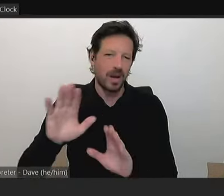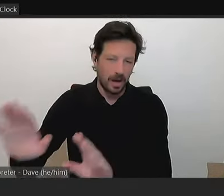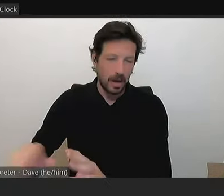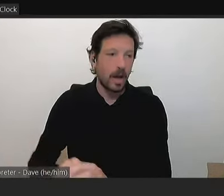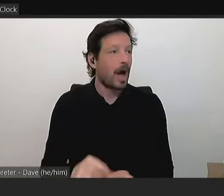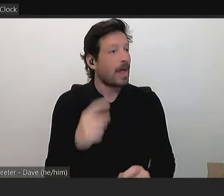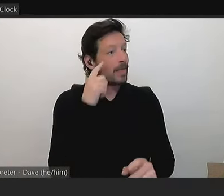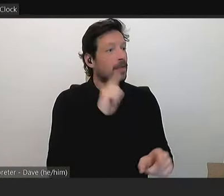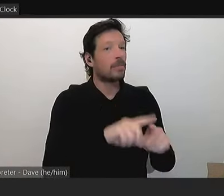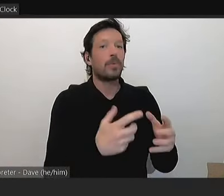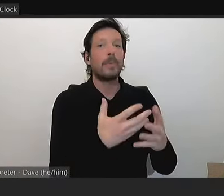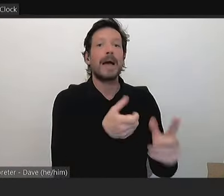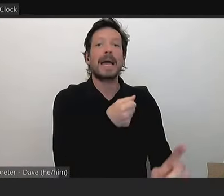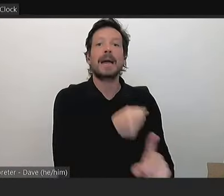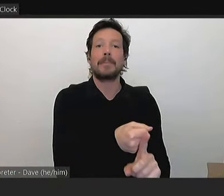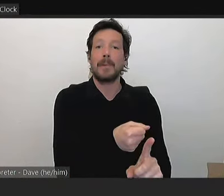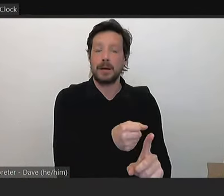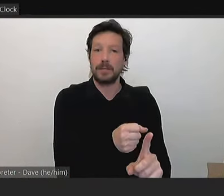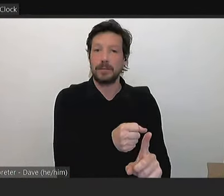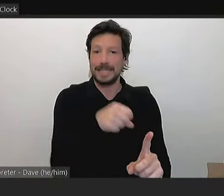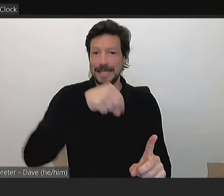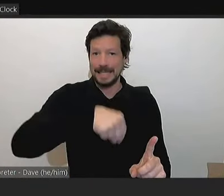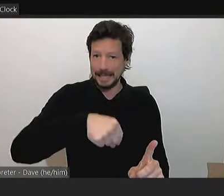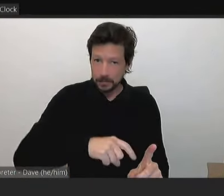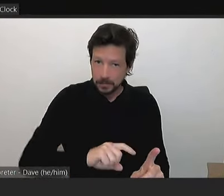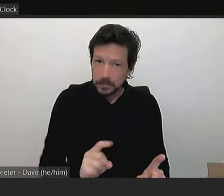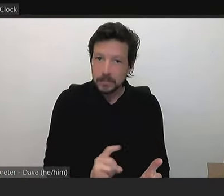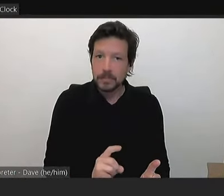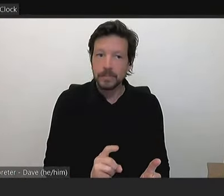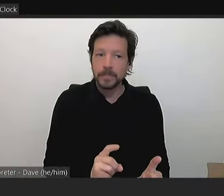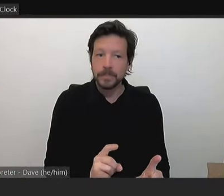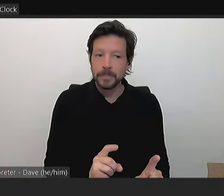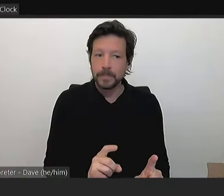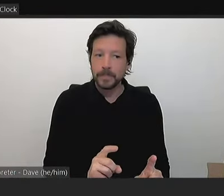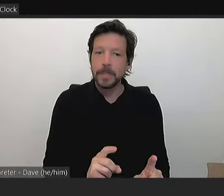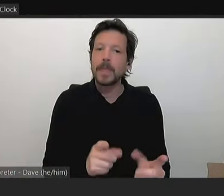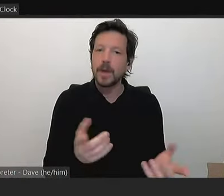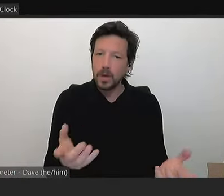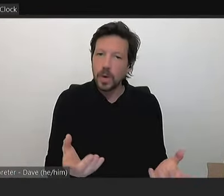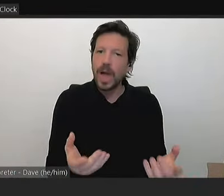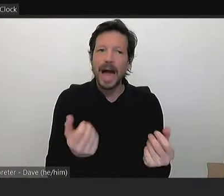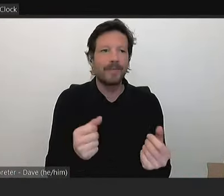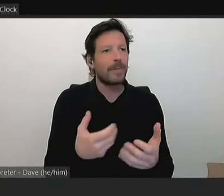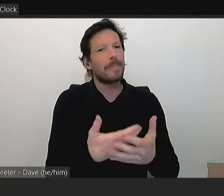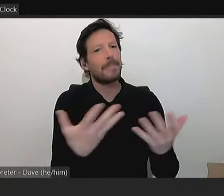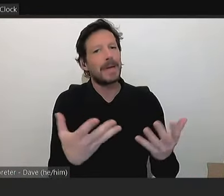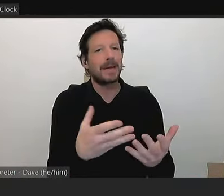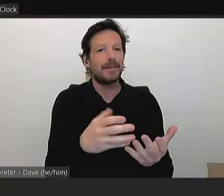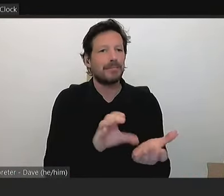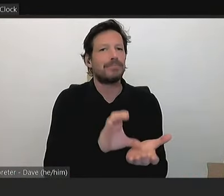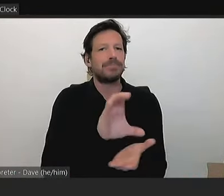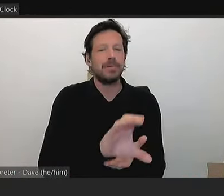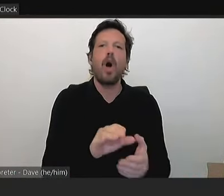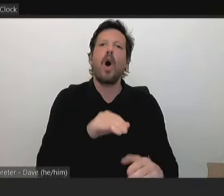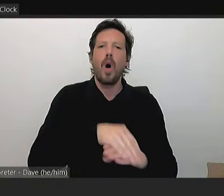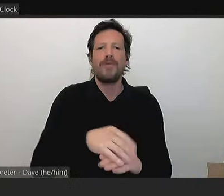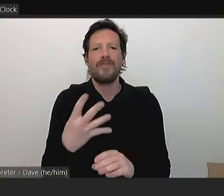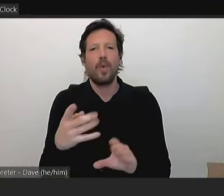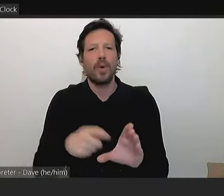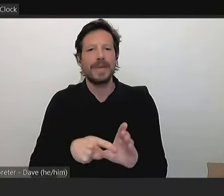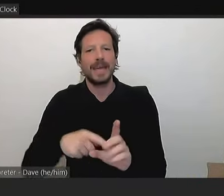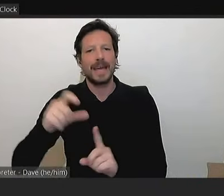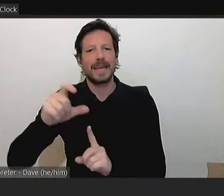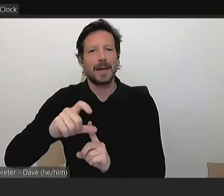is you're making a significant spend above your four-year capital program. And